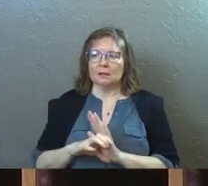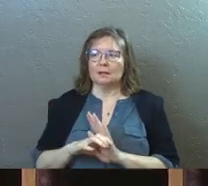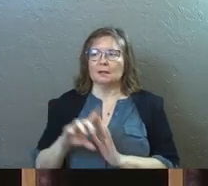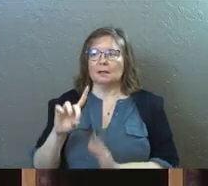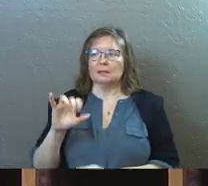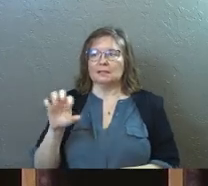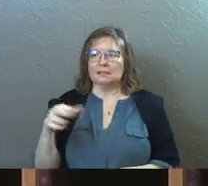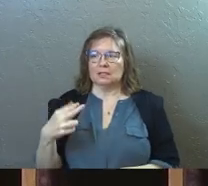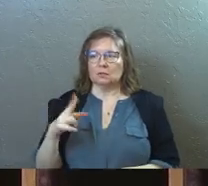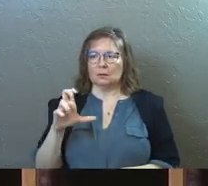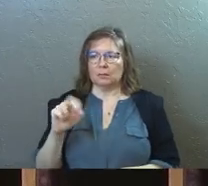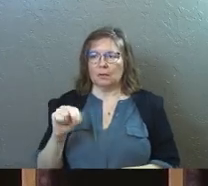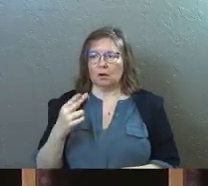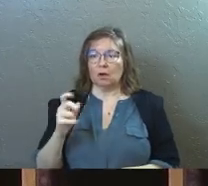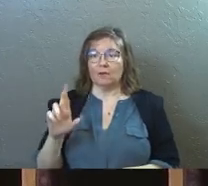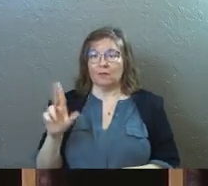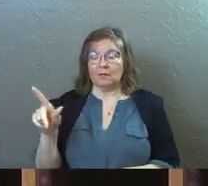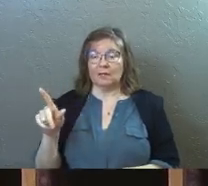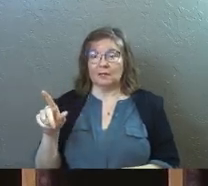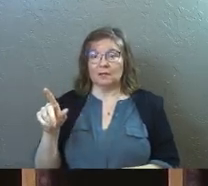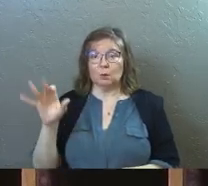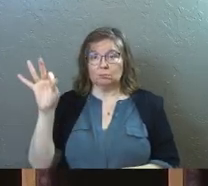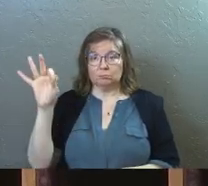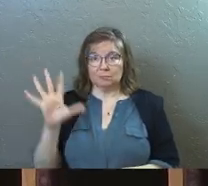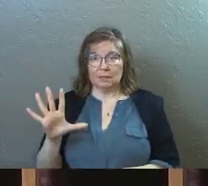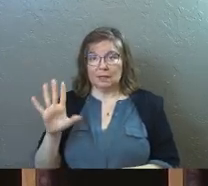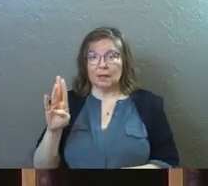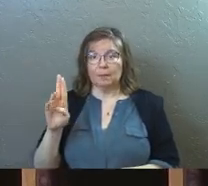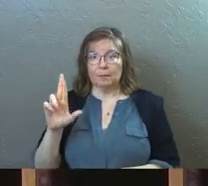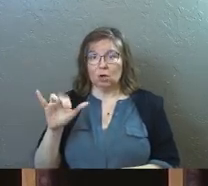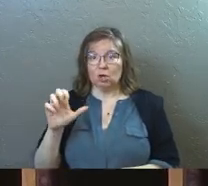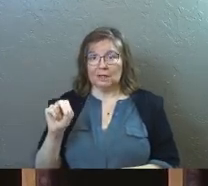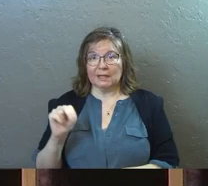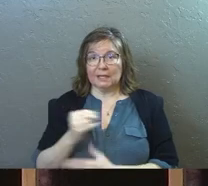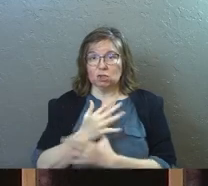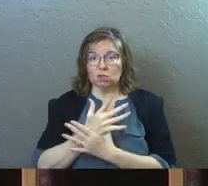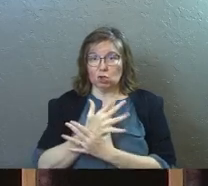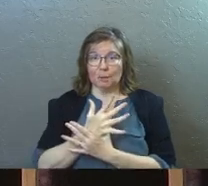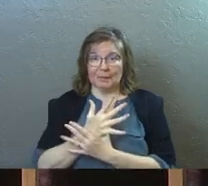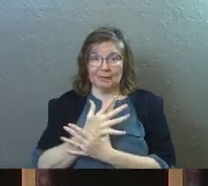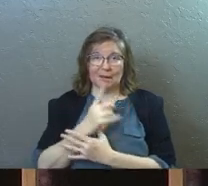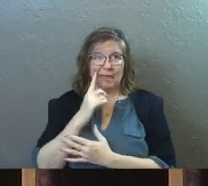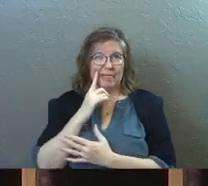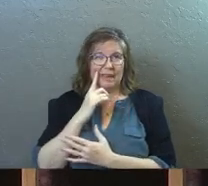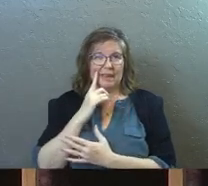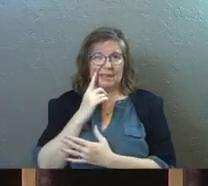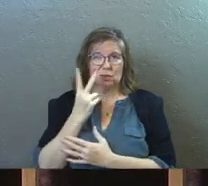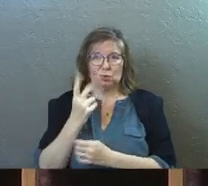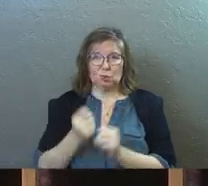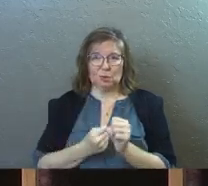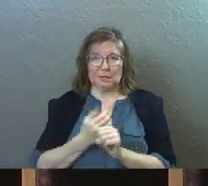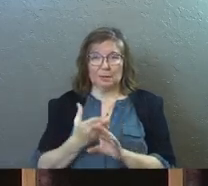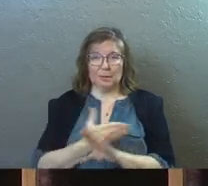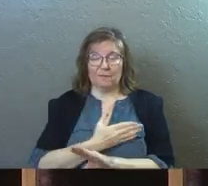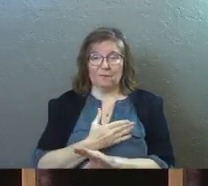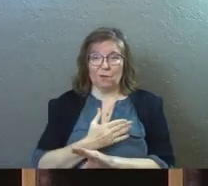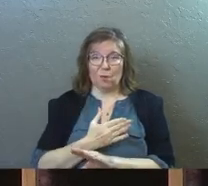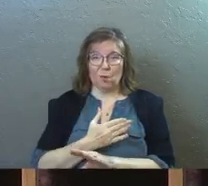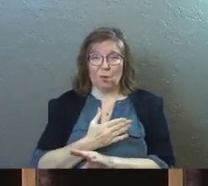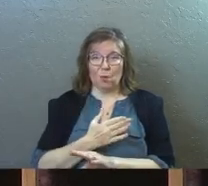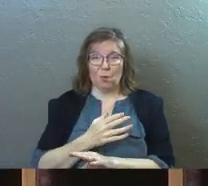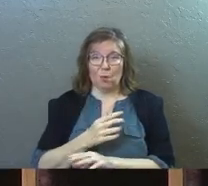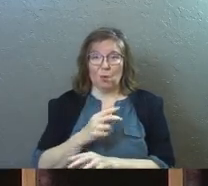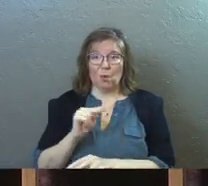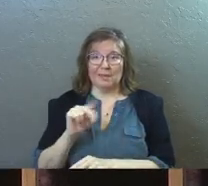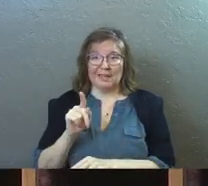Dietrich Bonhoeffer. He got ordained in Berlin, Germany just, I think, two years before the Nazis took